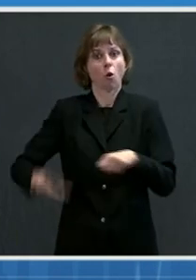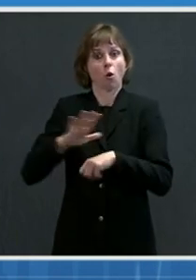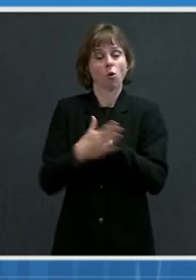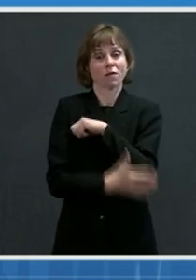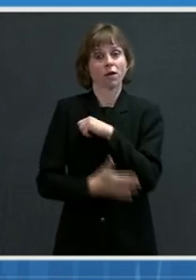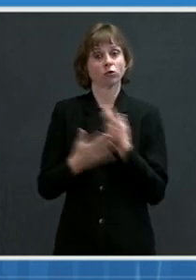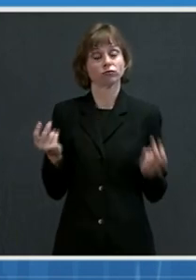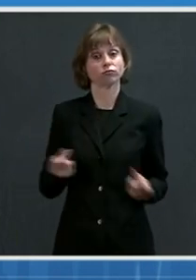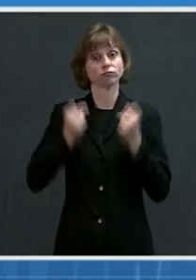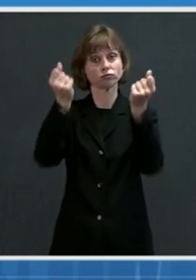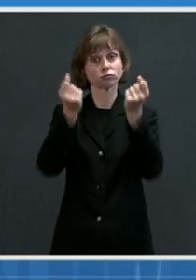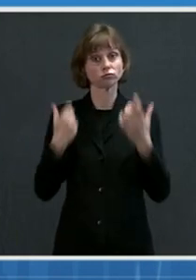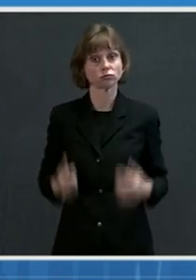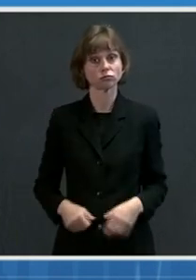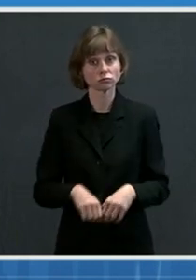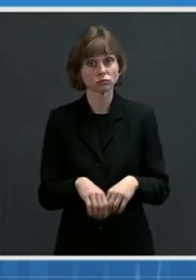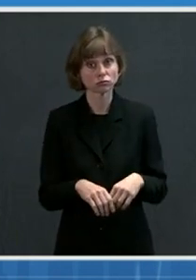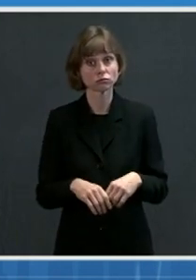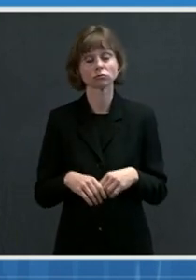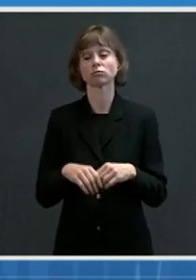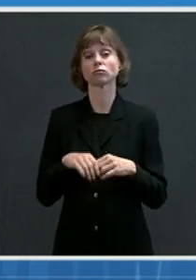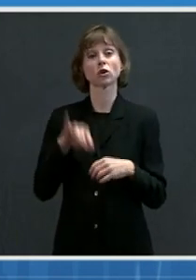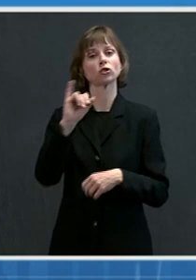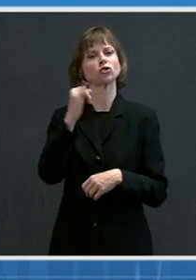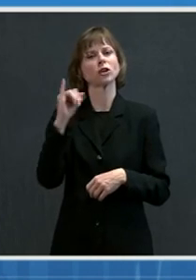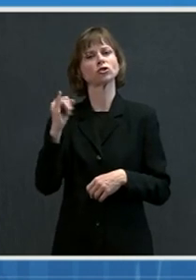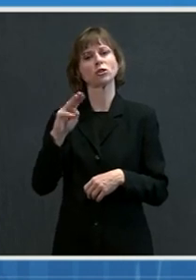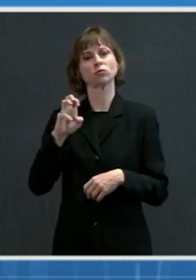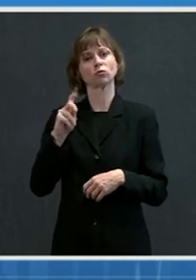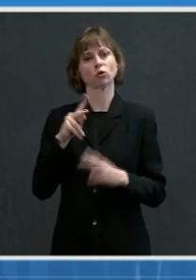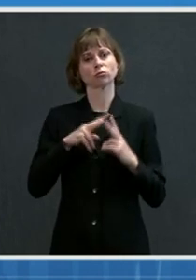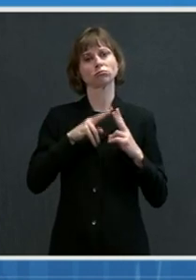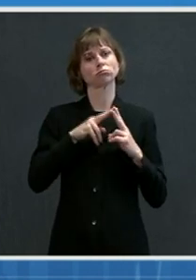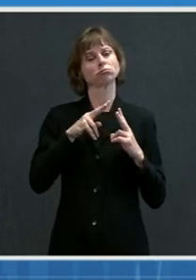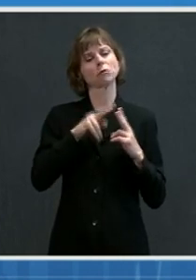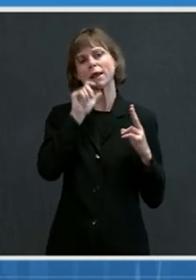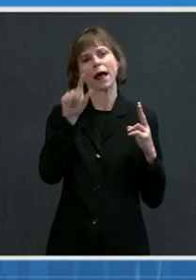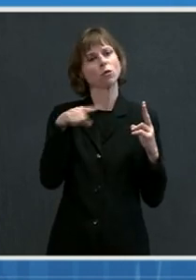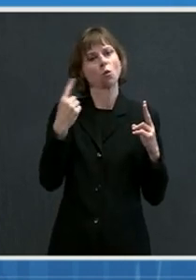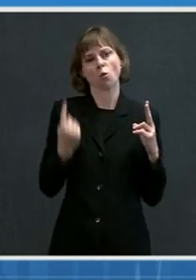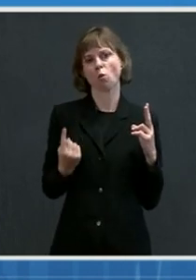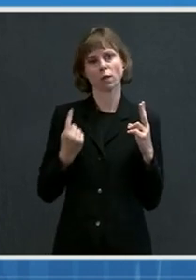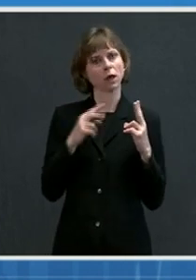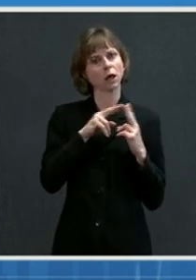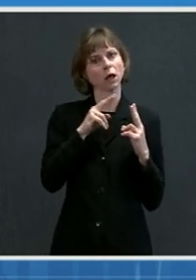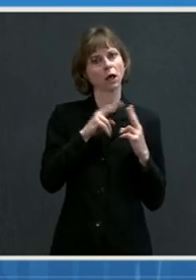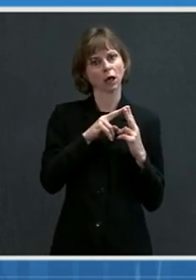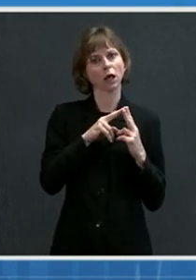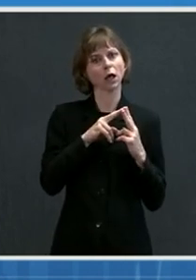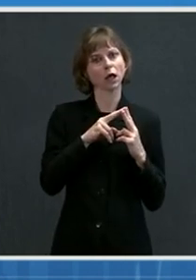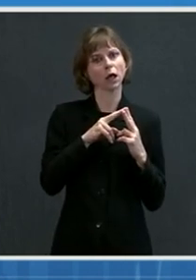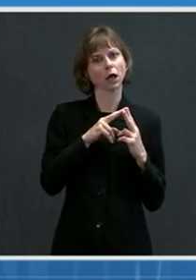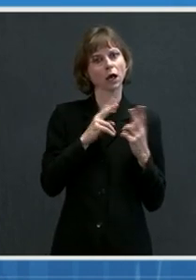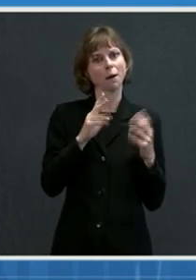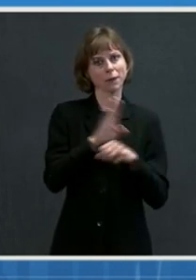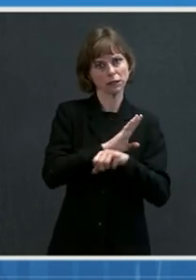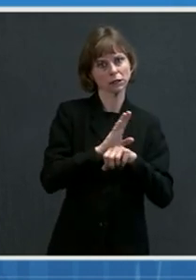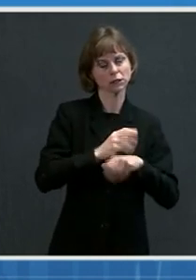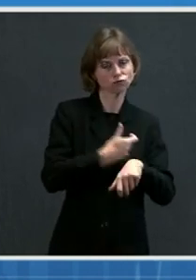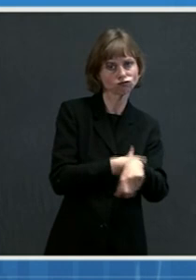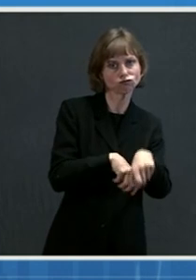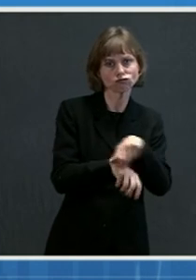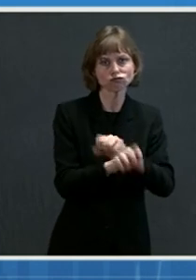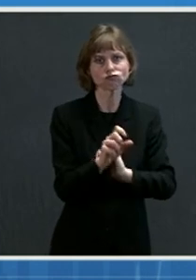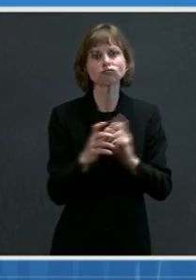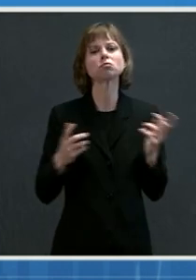Now, Johnson & Johnson and Merck are not the only ones and they're not the only businesses stepping up. As I highlighted last